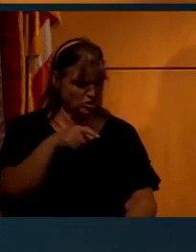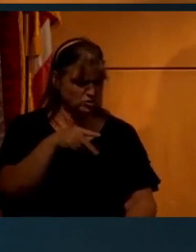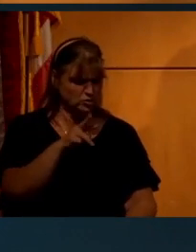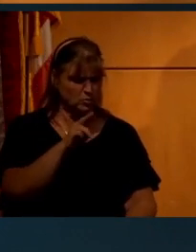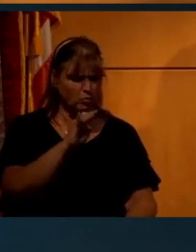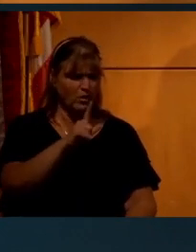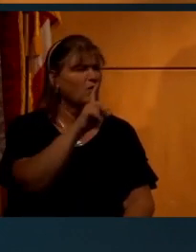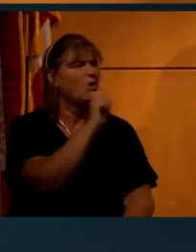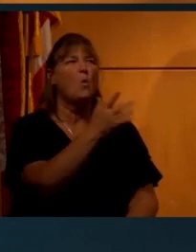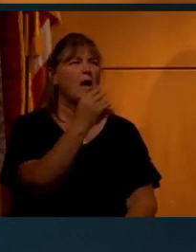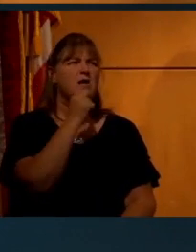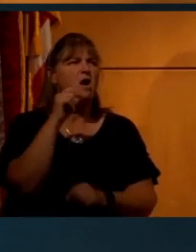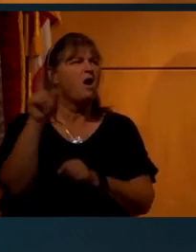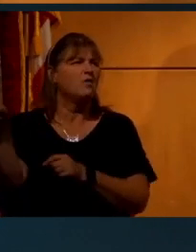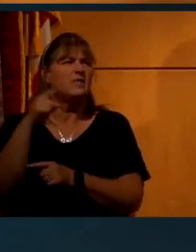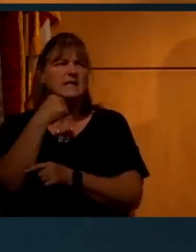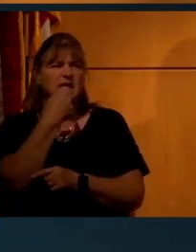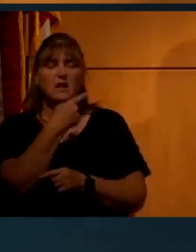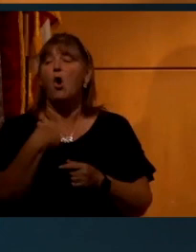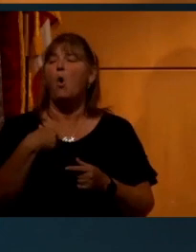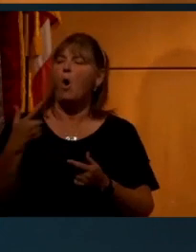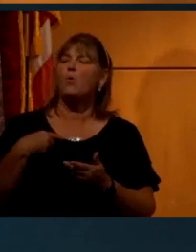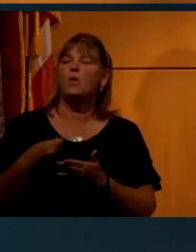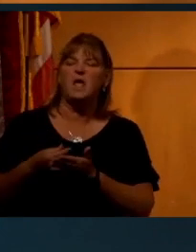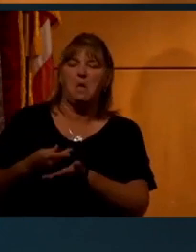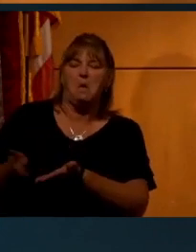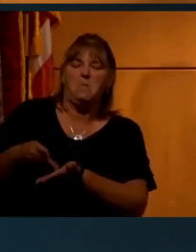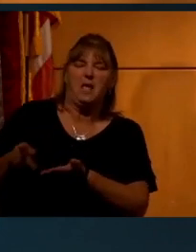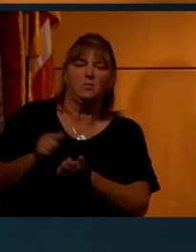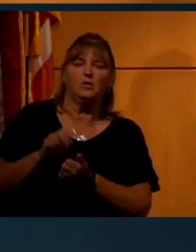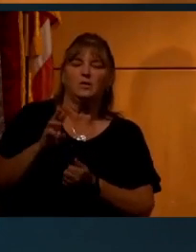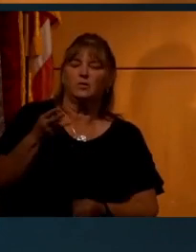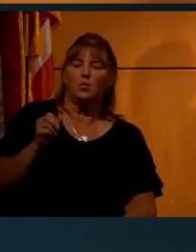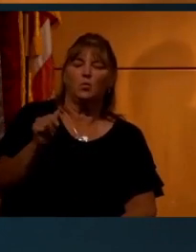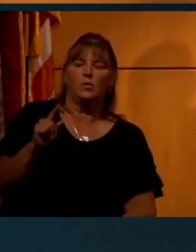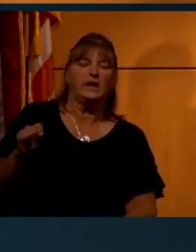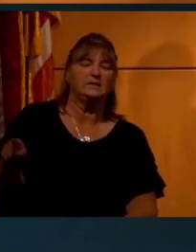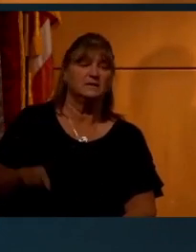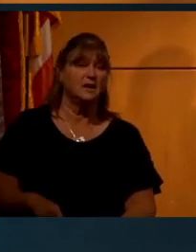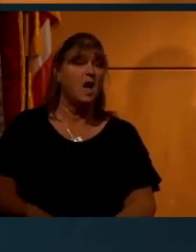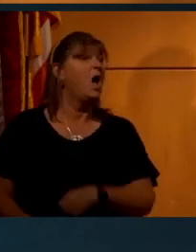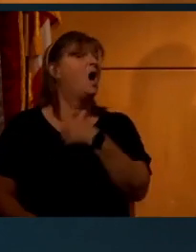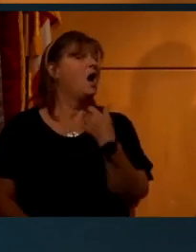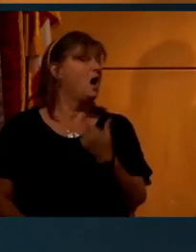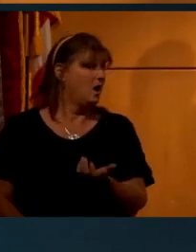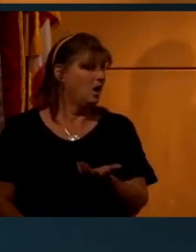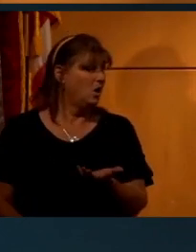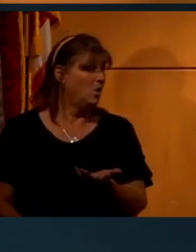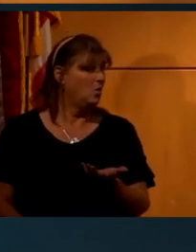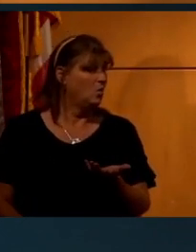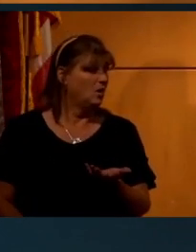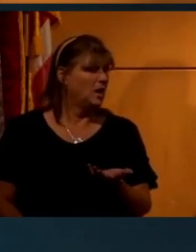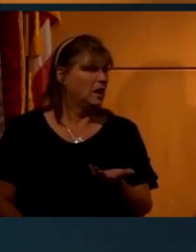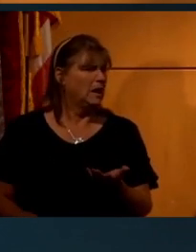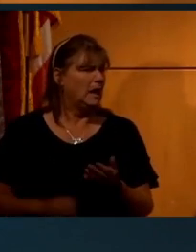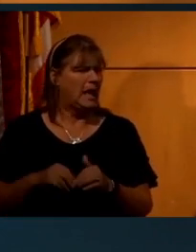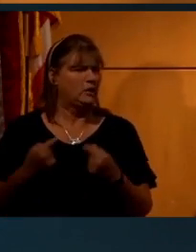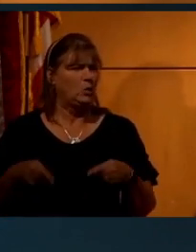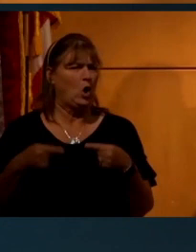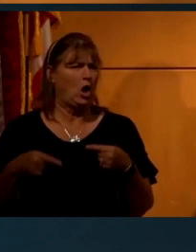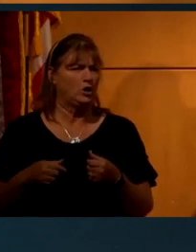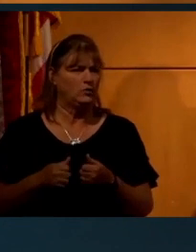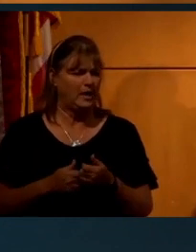this. He said, why didn't the Soviets say anything? And he said, well, we bought them off with wheat. And it's like, ah, yeah, how do you argue against that? And the answer is, yeah,